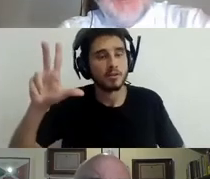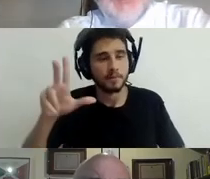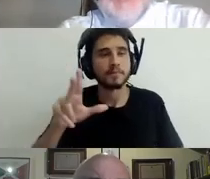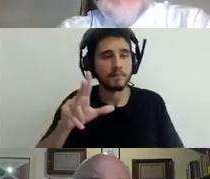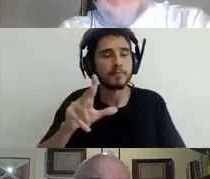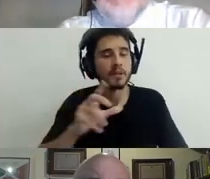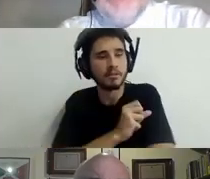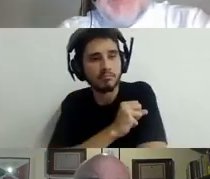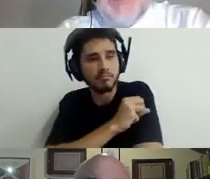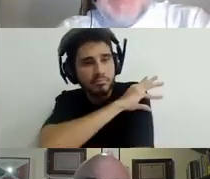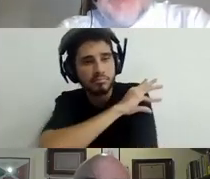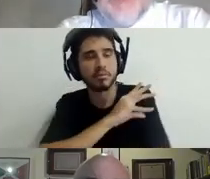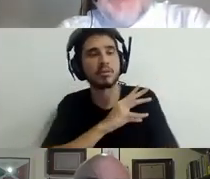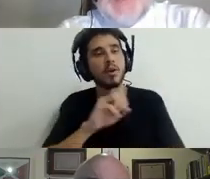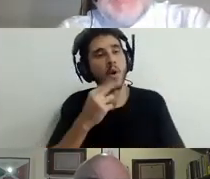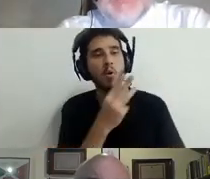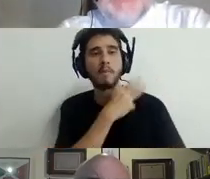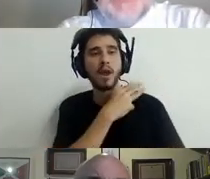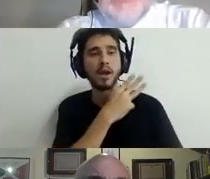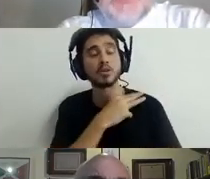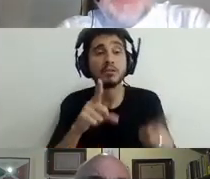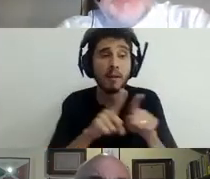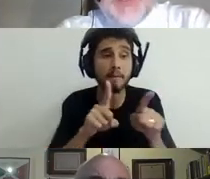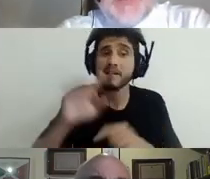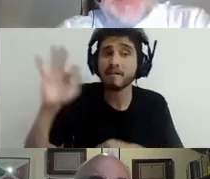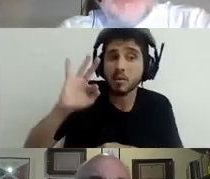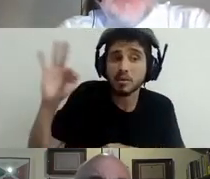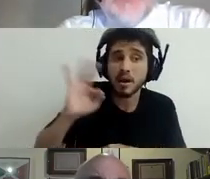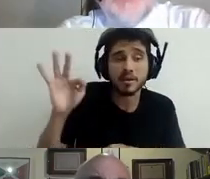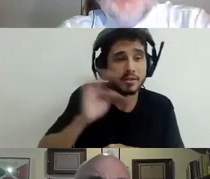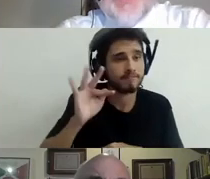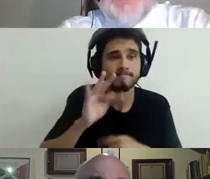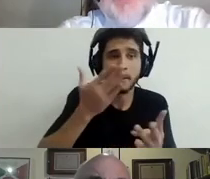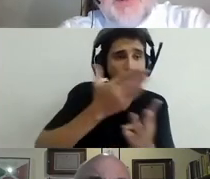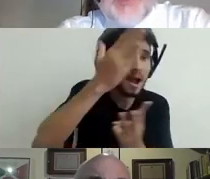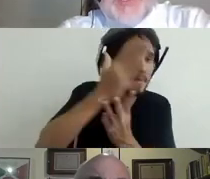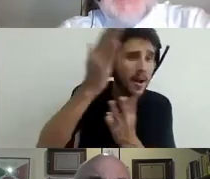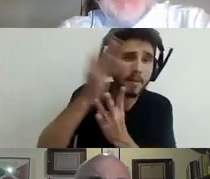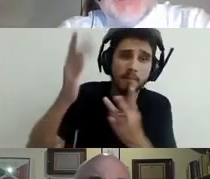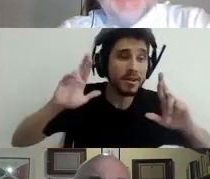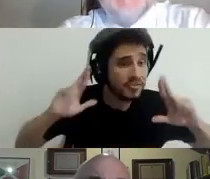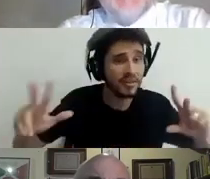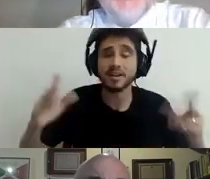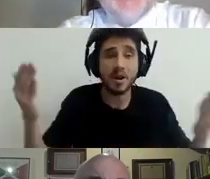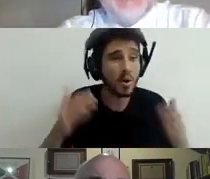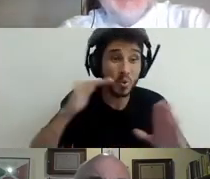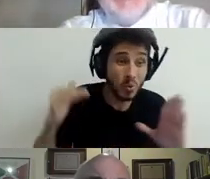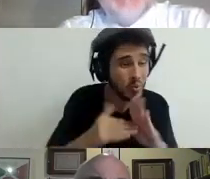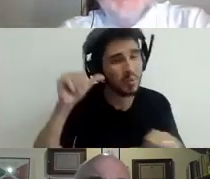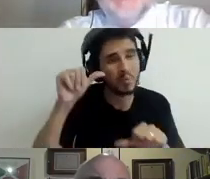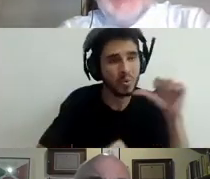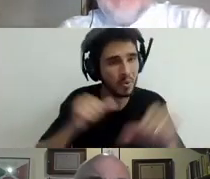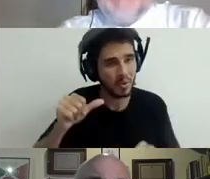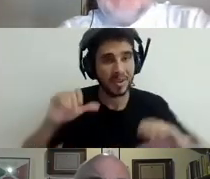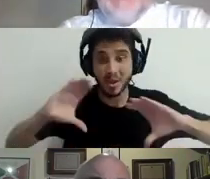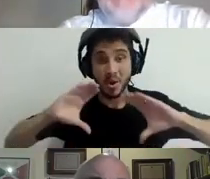And I think the research community has to work and think critically about